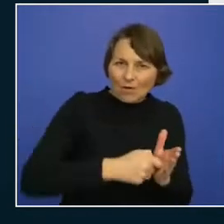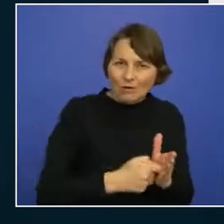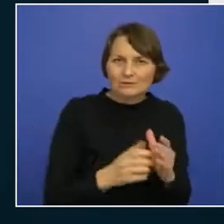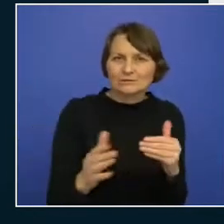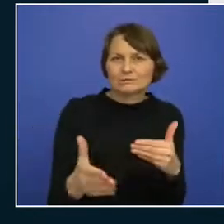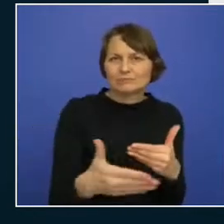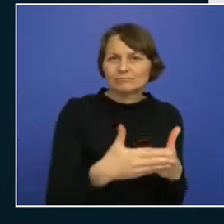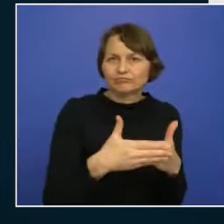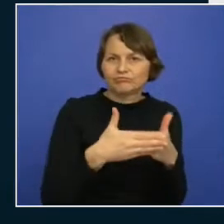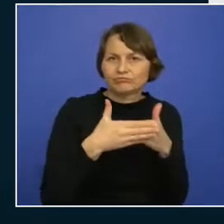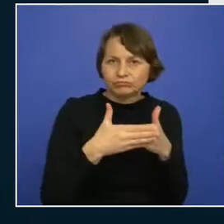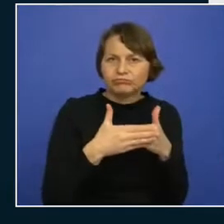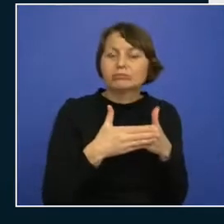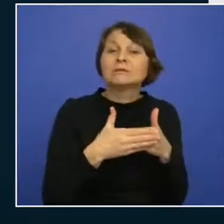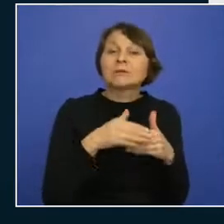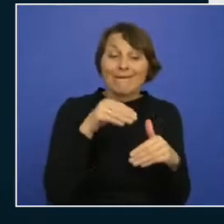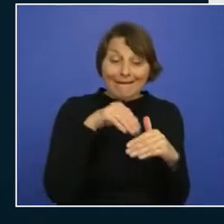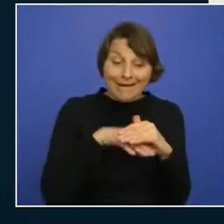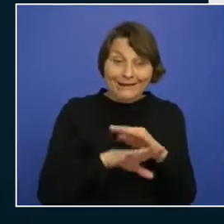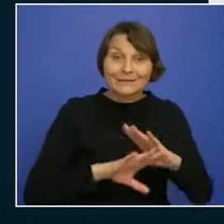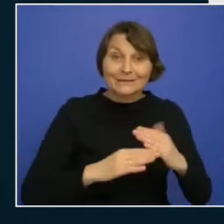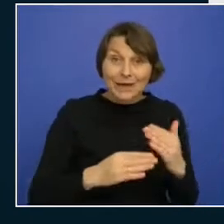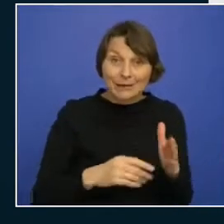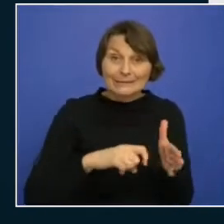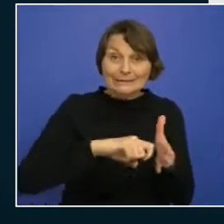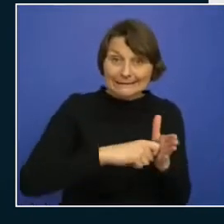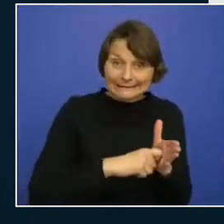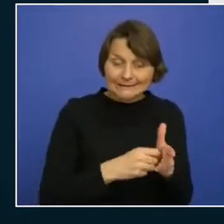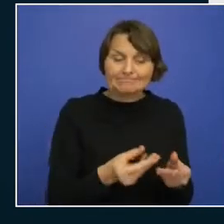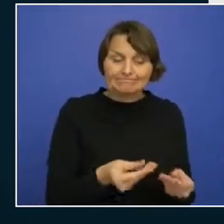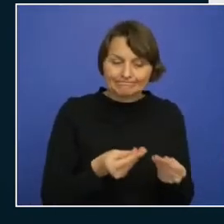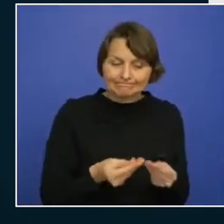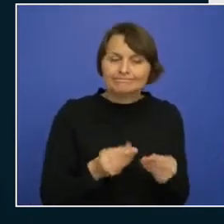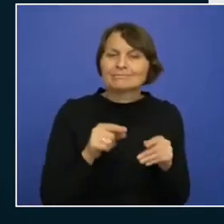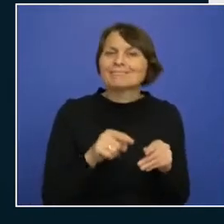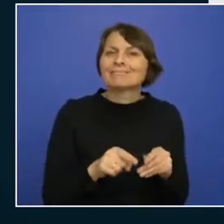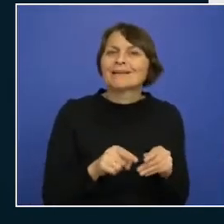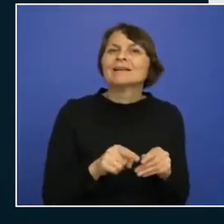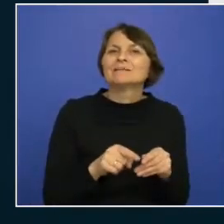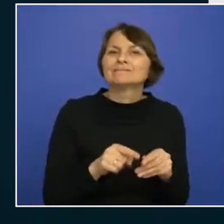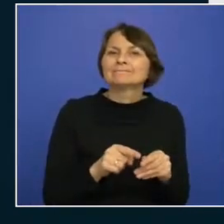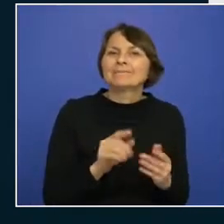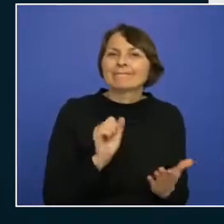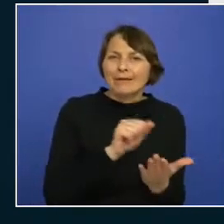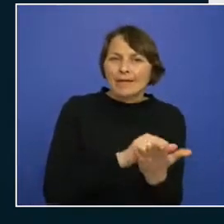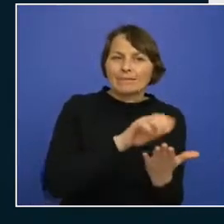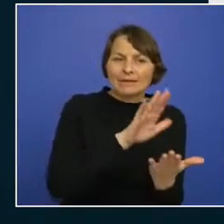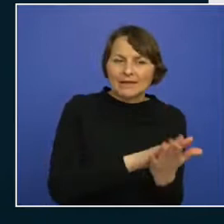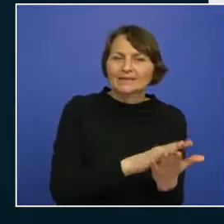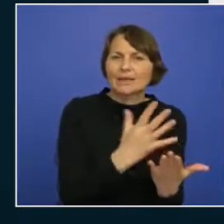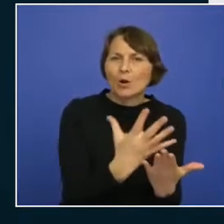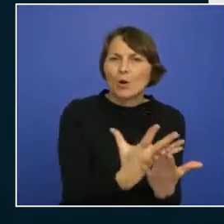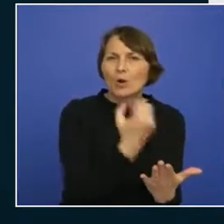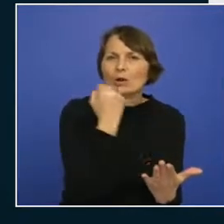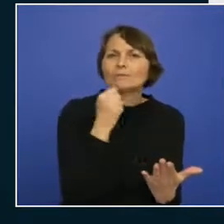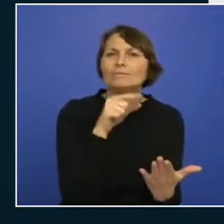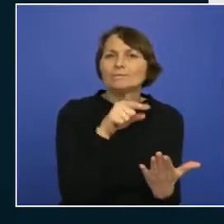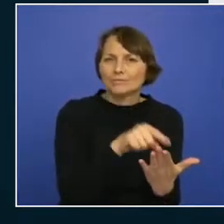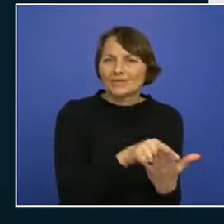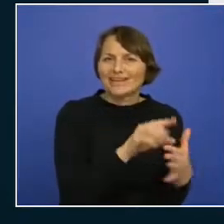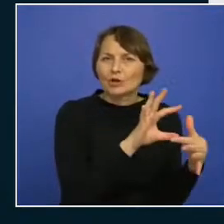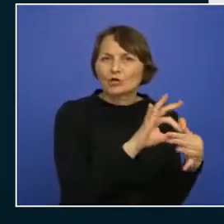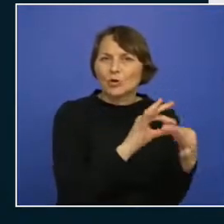that uses this ID that gives this application permissions to retrieve the connection string from